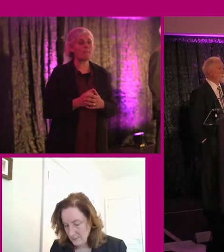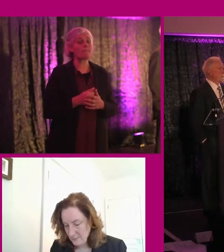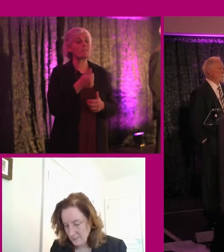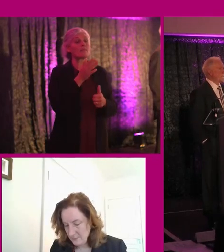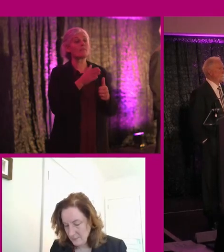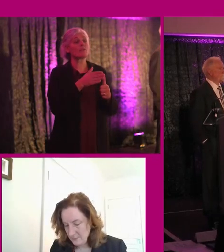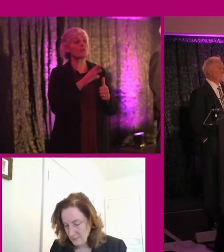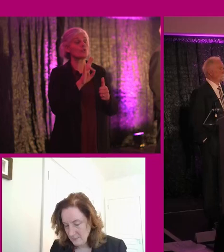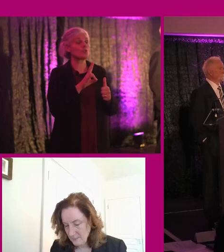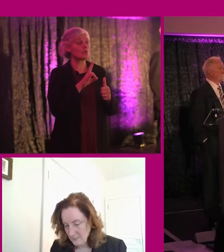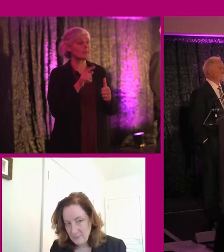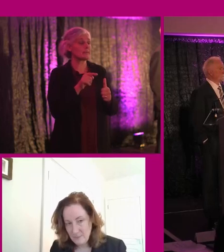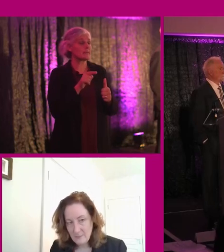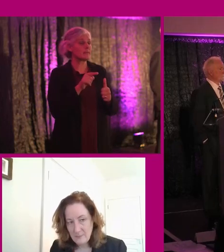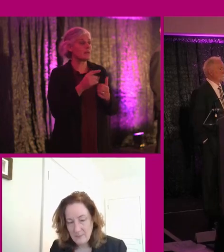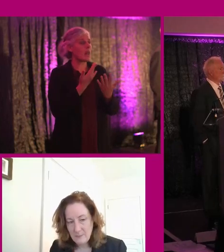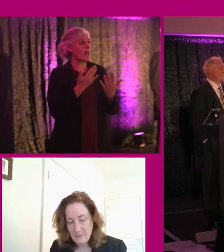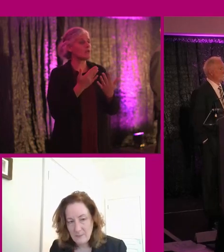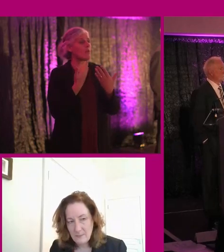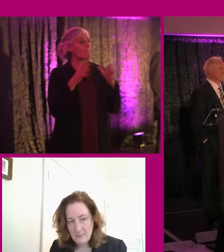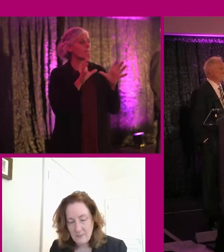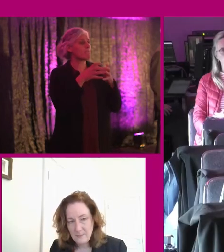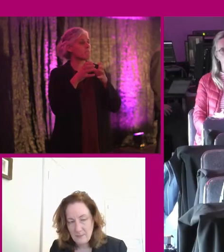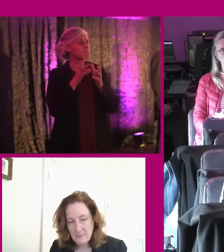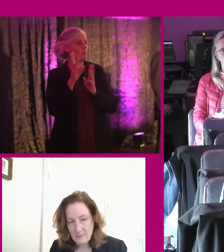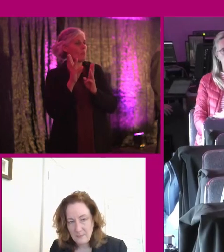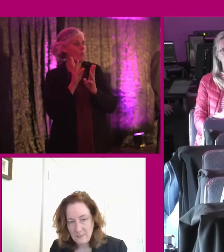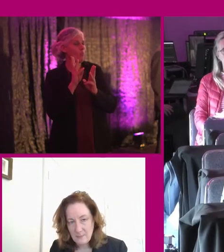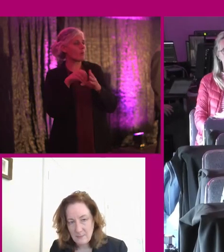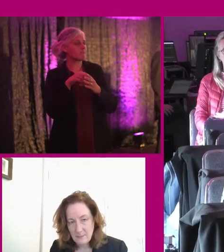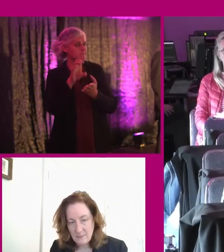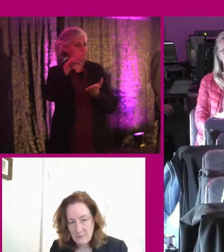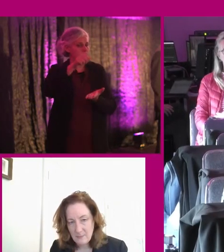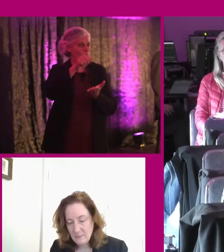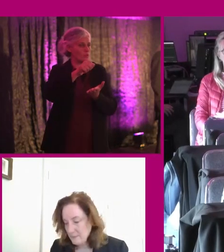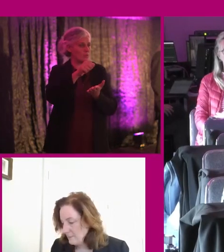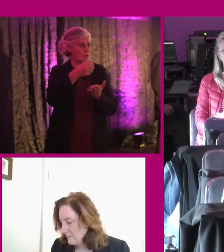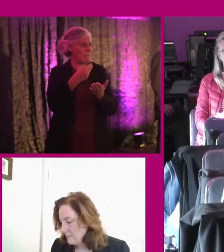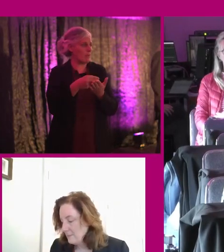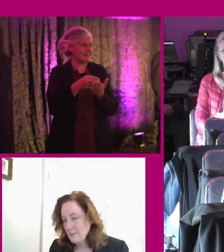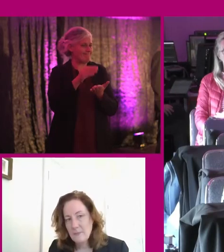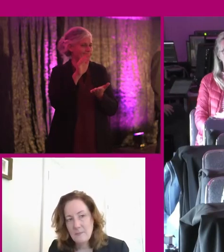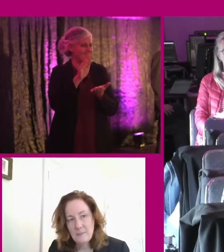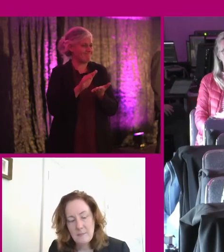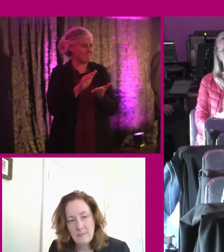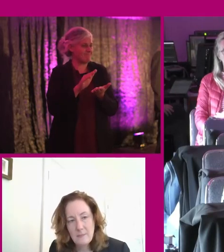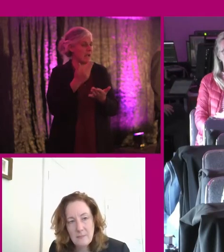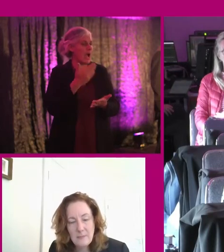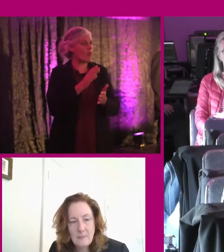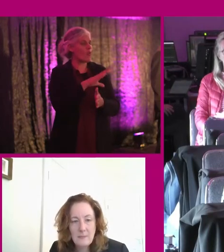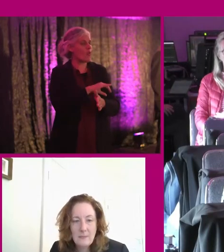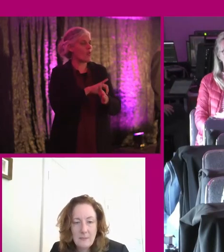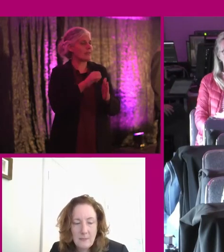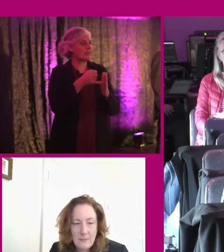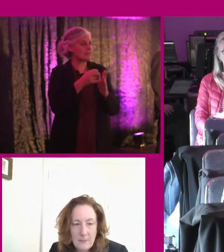the first one says, many public sector bodies are working within set budgets, so money is very tight. How can organisations